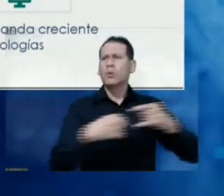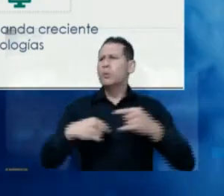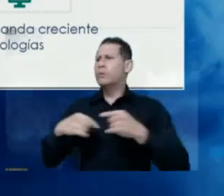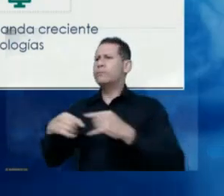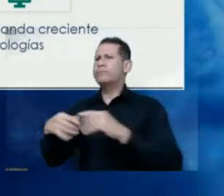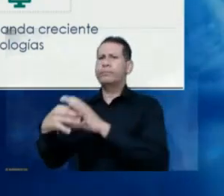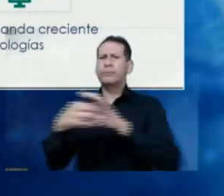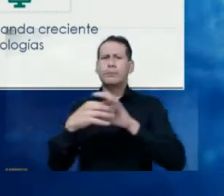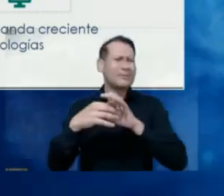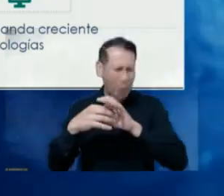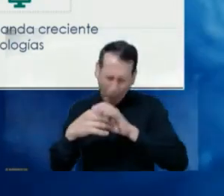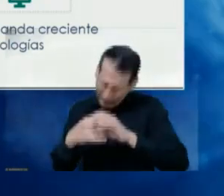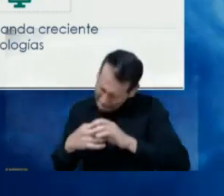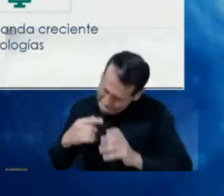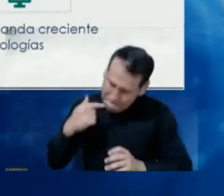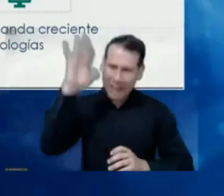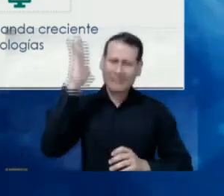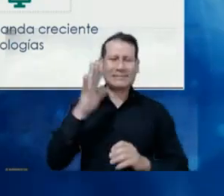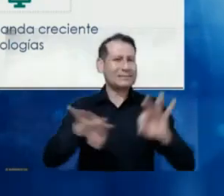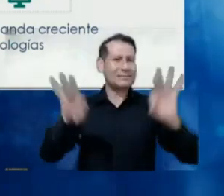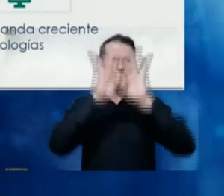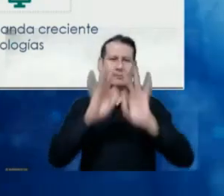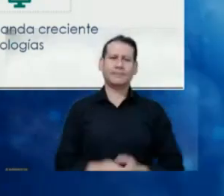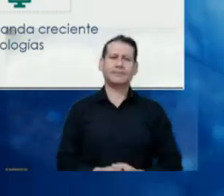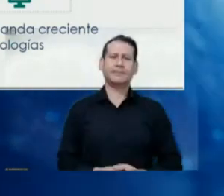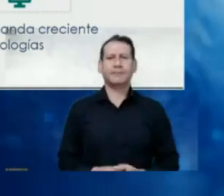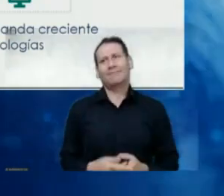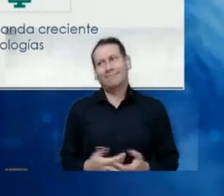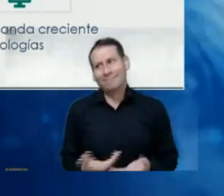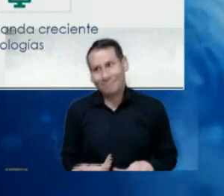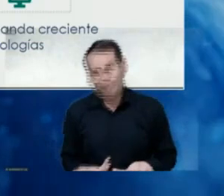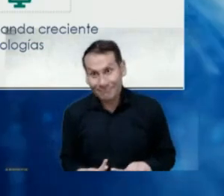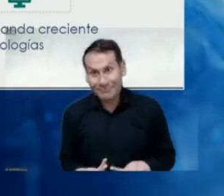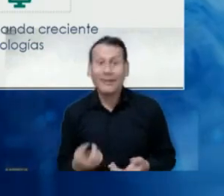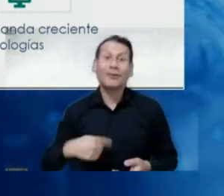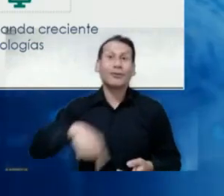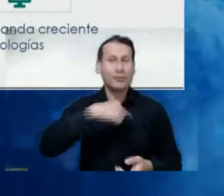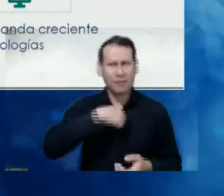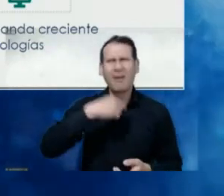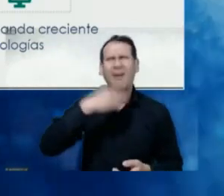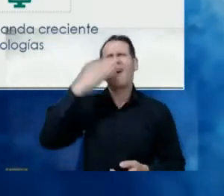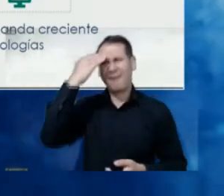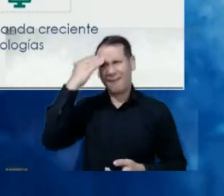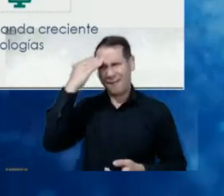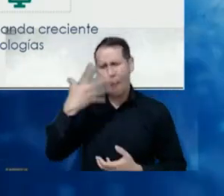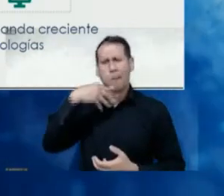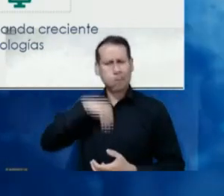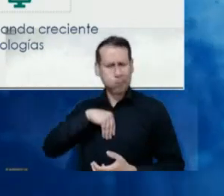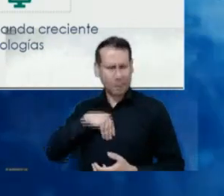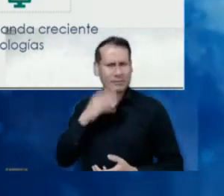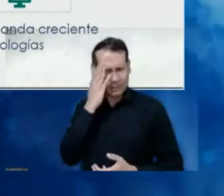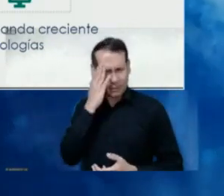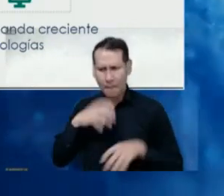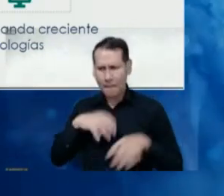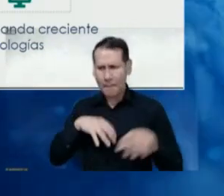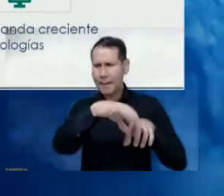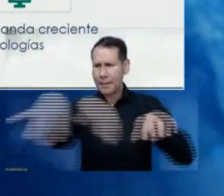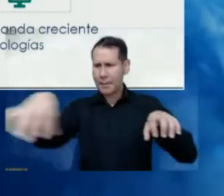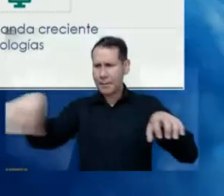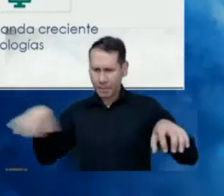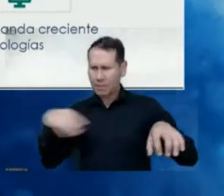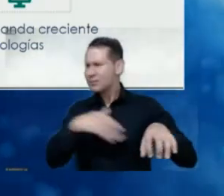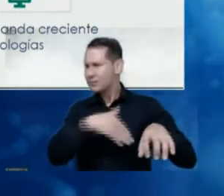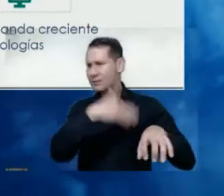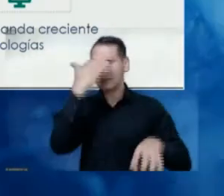This, we also heard here about digital transformation, and this is something we are familiar with, no? But, what